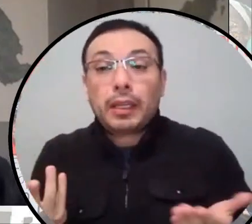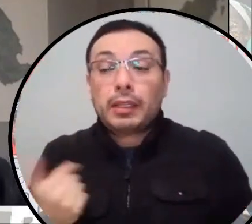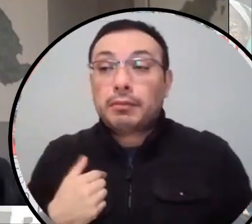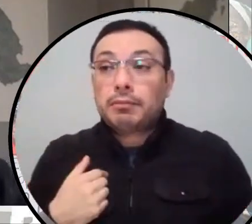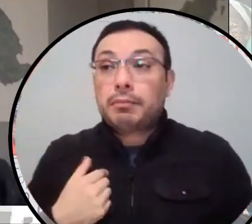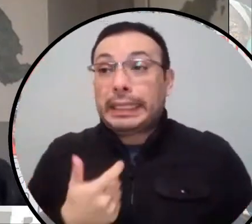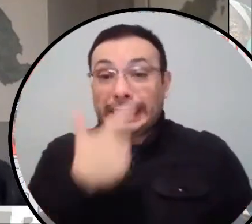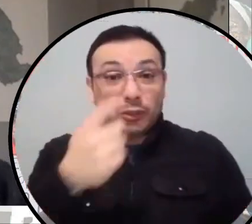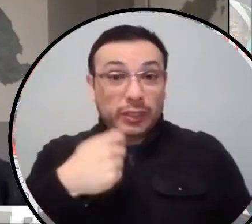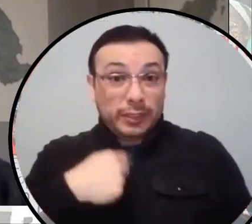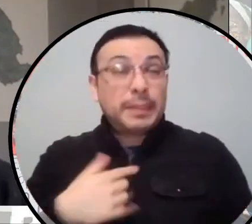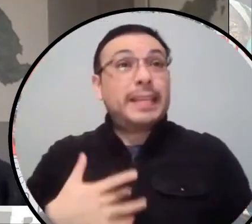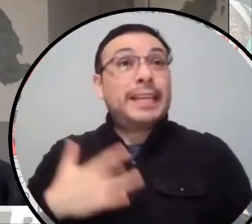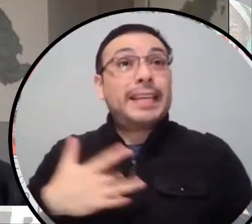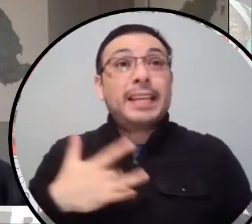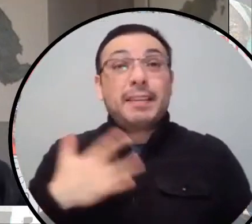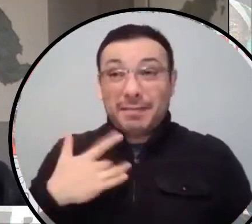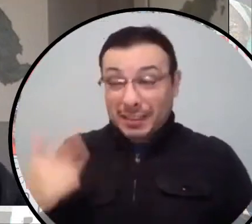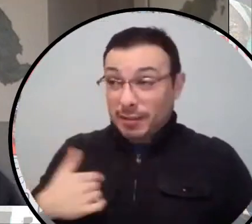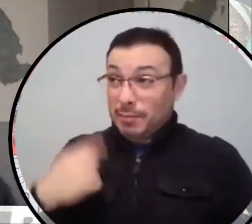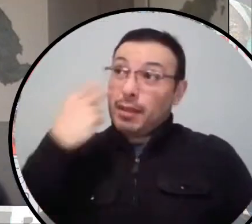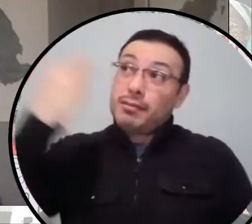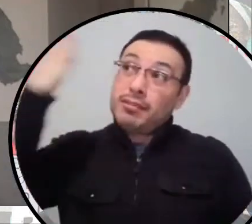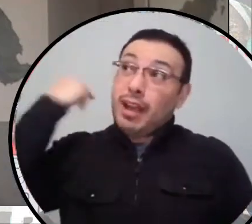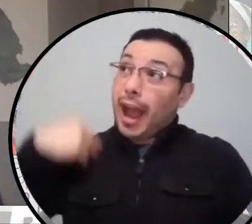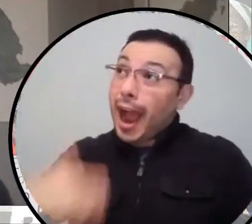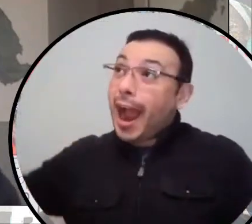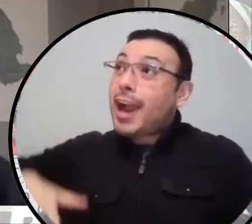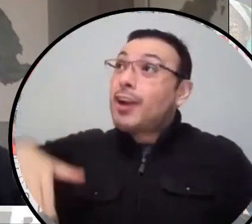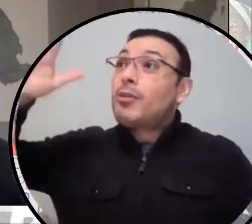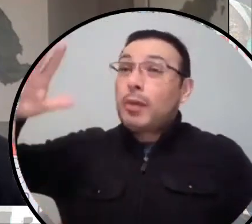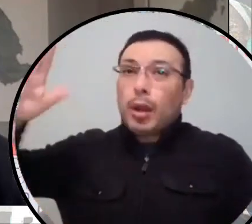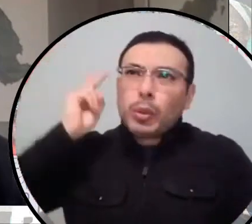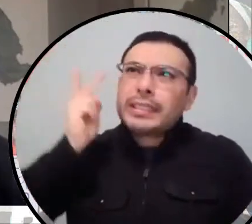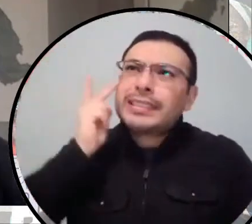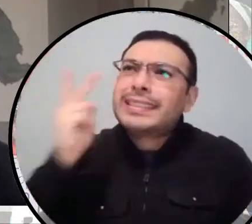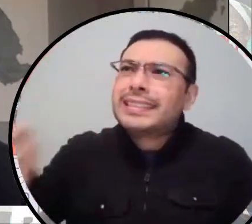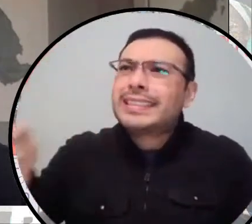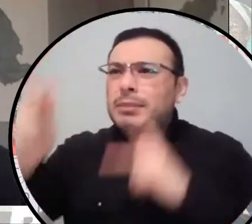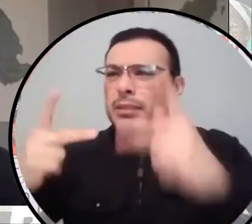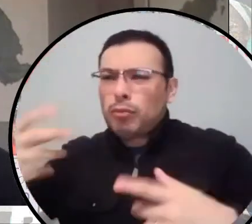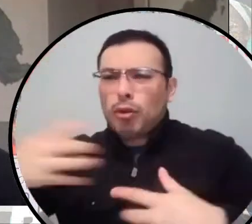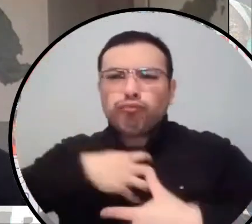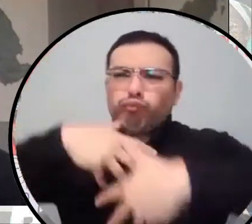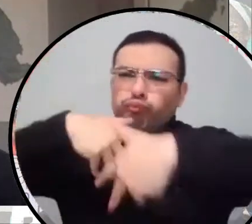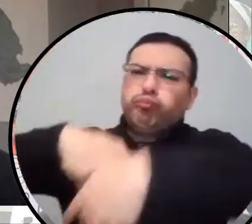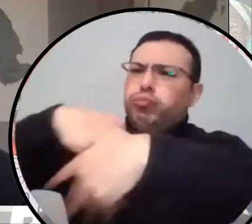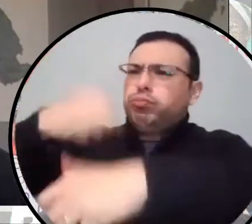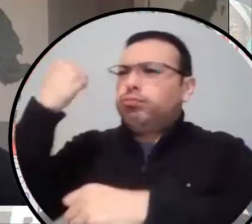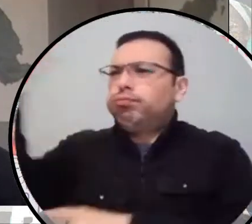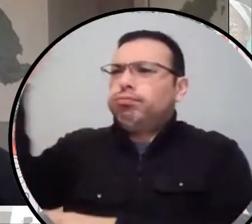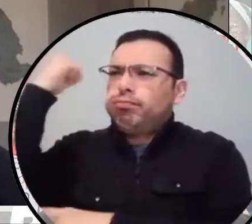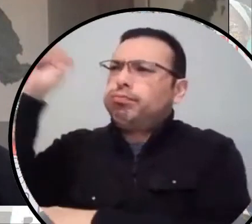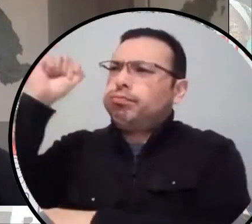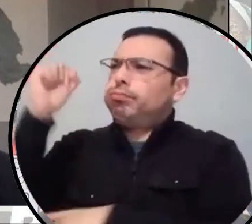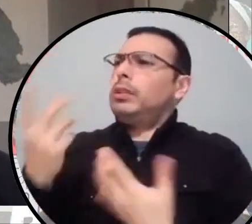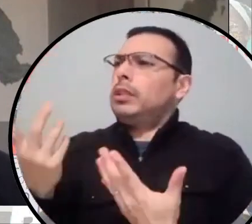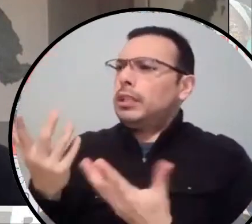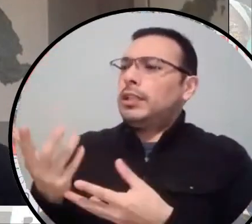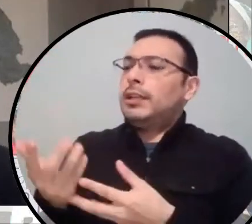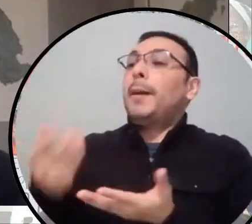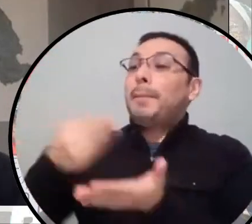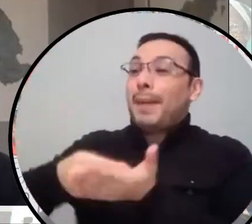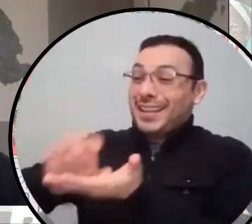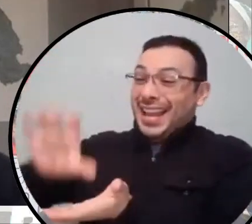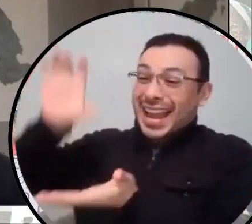talking about defunding the police, like that, that, that abolition would mainstream in this way. And of course it's, it's, you know, there's a lot of